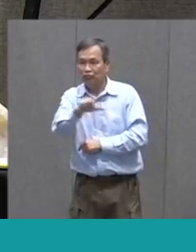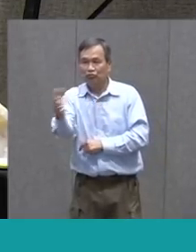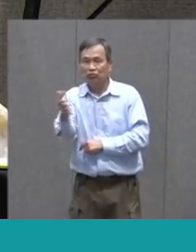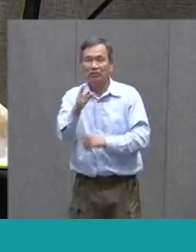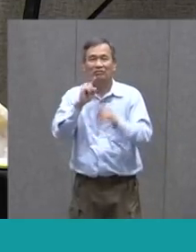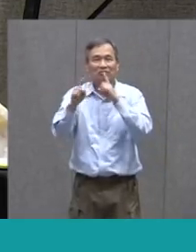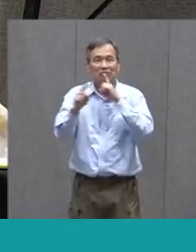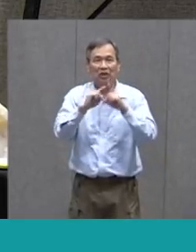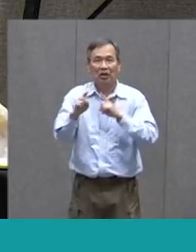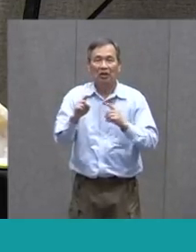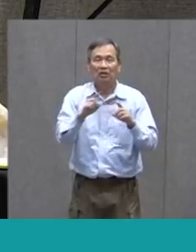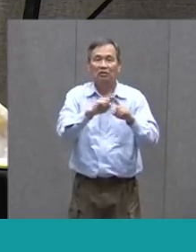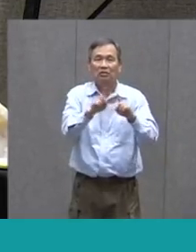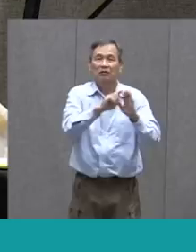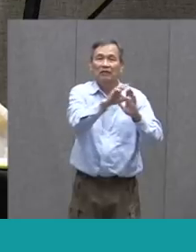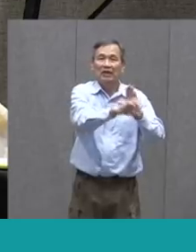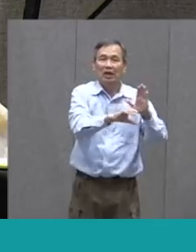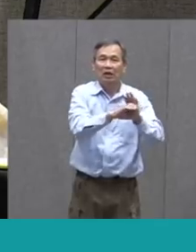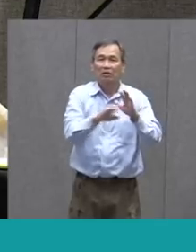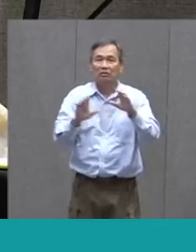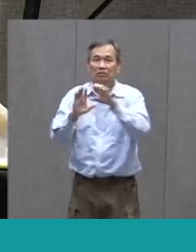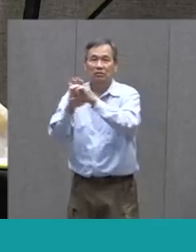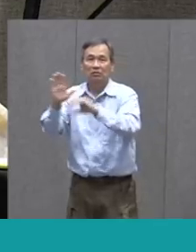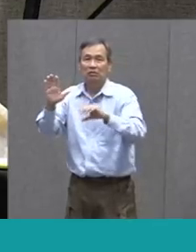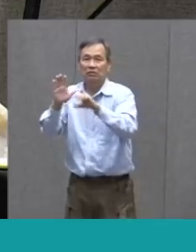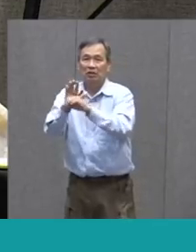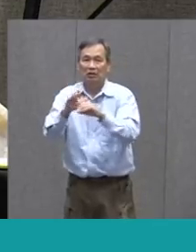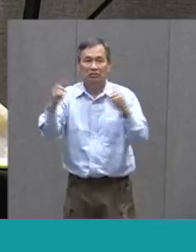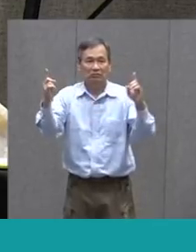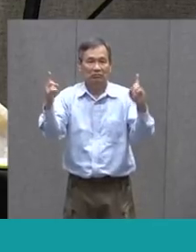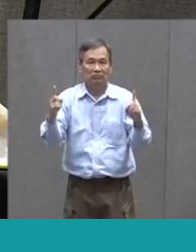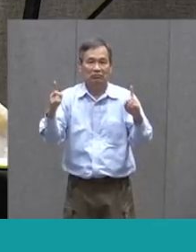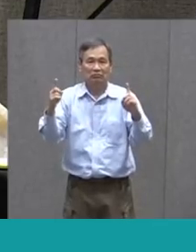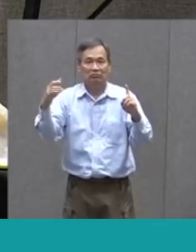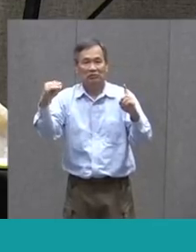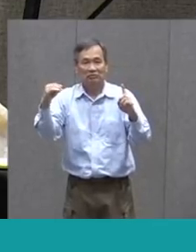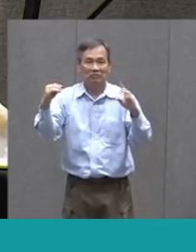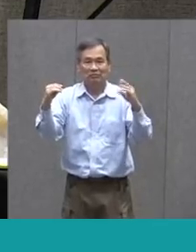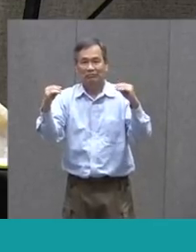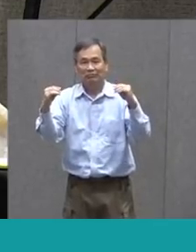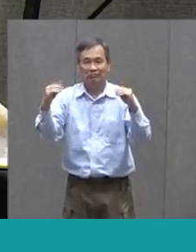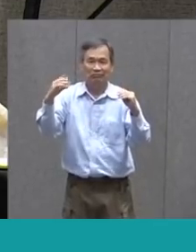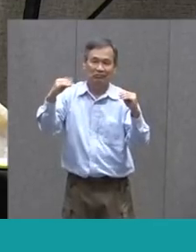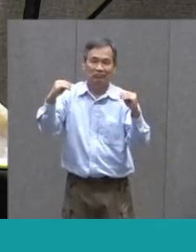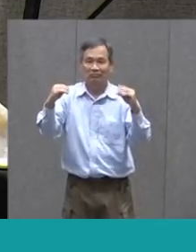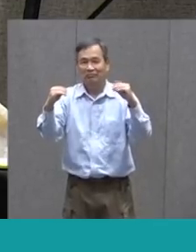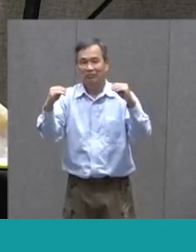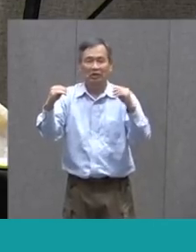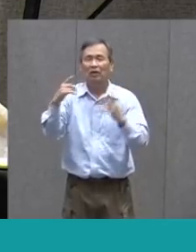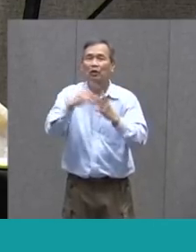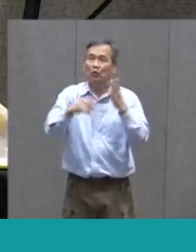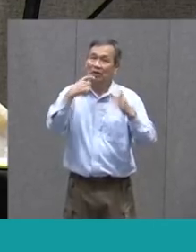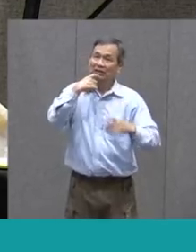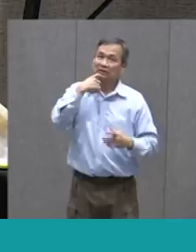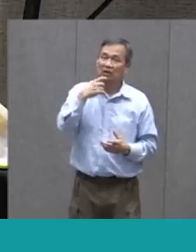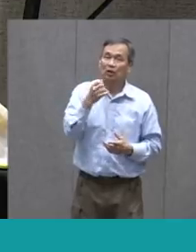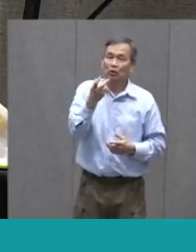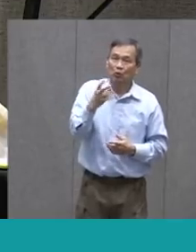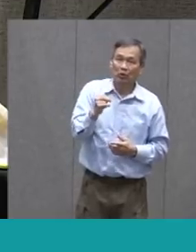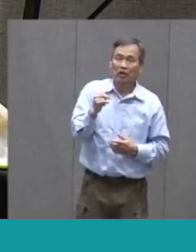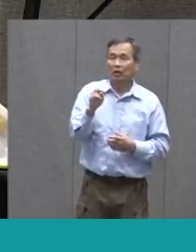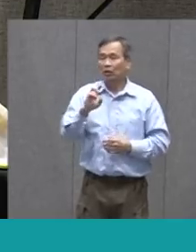the characters in the story say Who says what and at what time Who goes first Who goes second Who